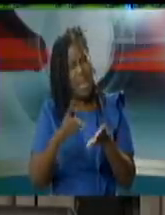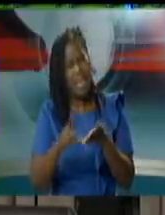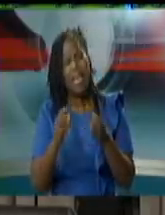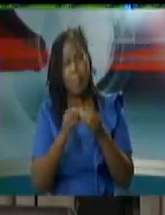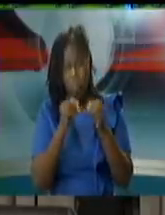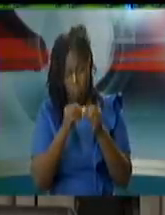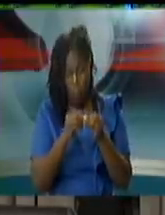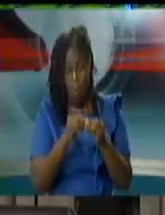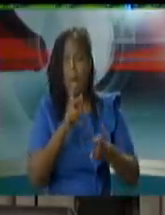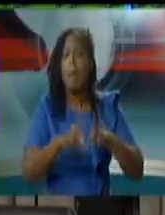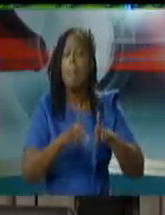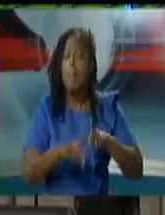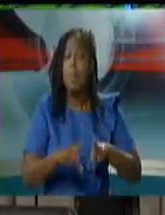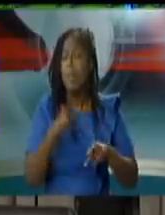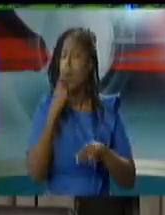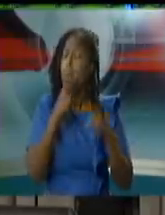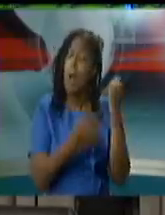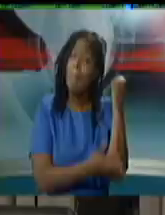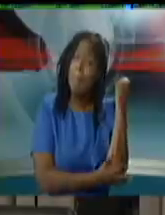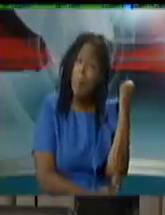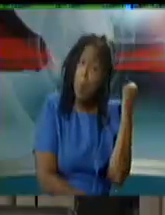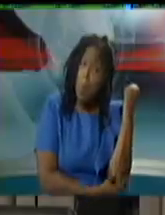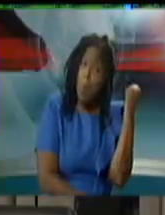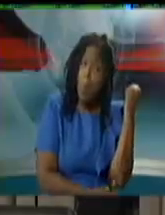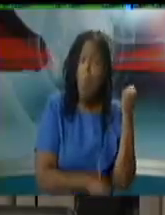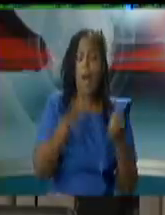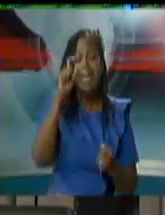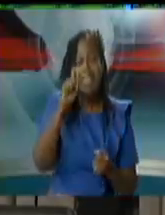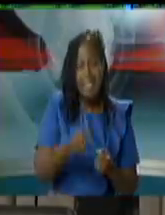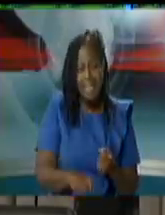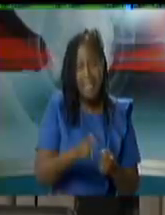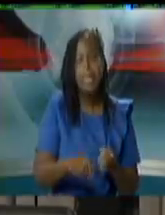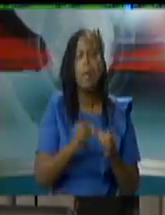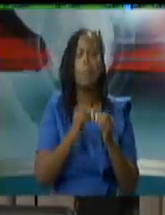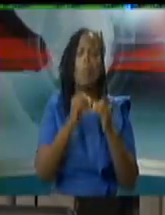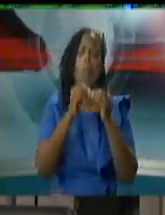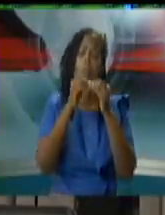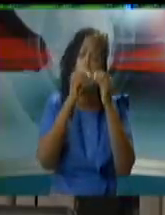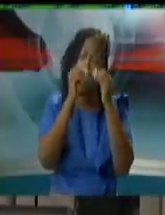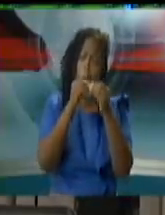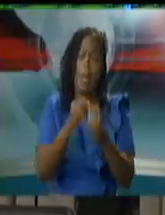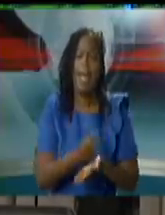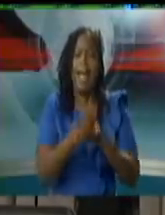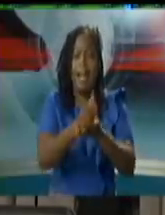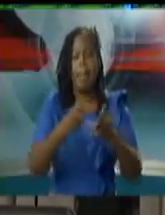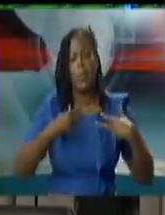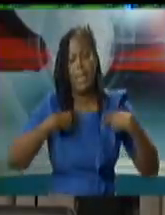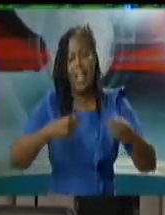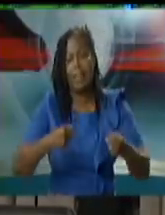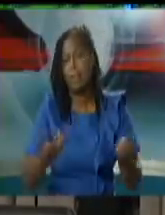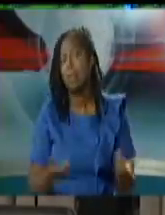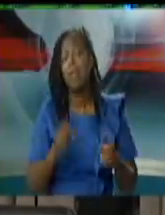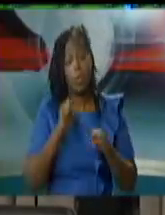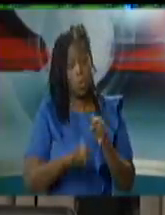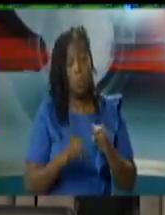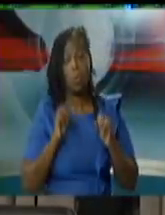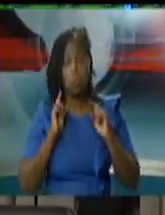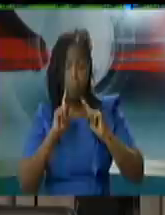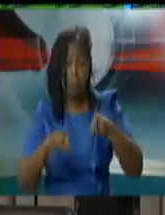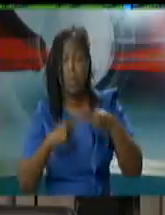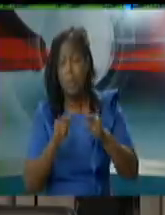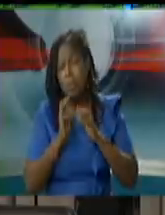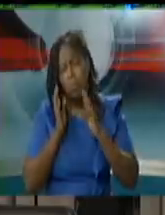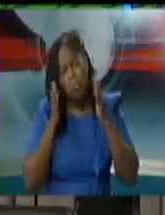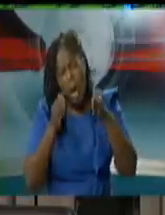them and finally that is why we chose feel to give out masks because masks given out by